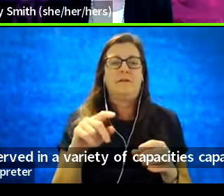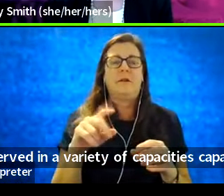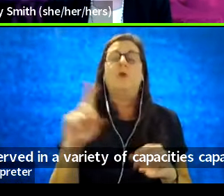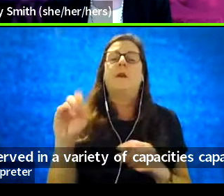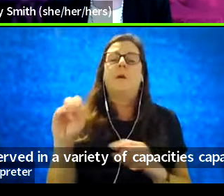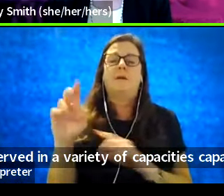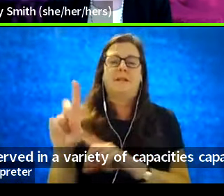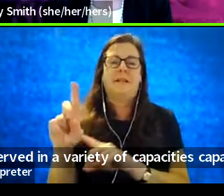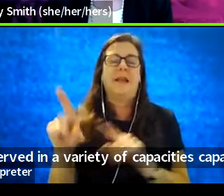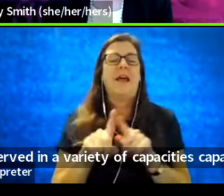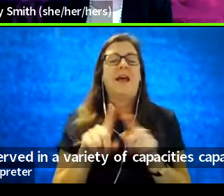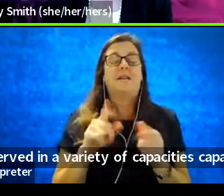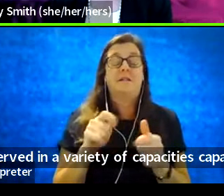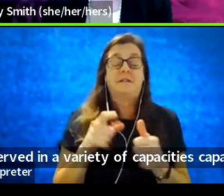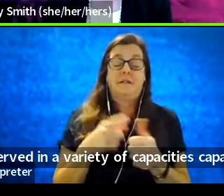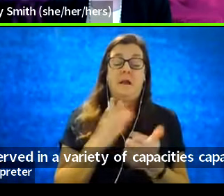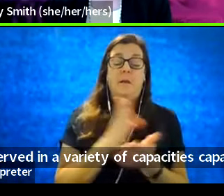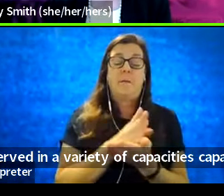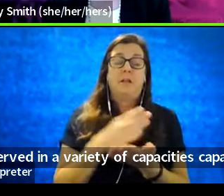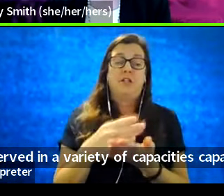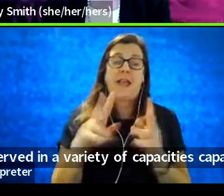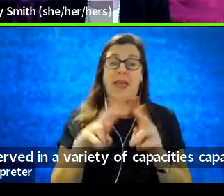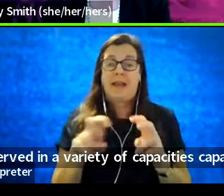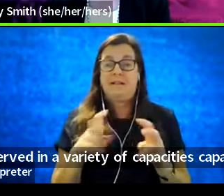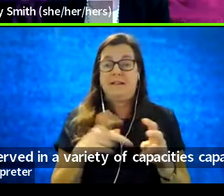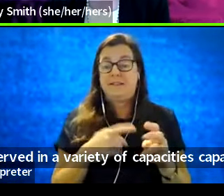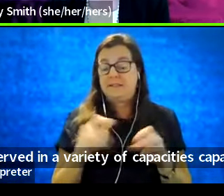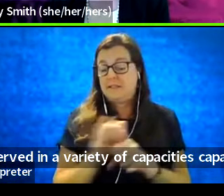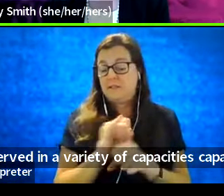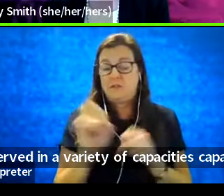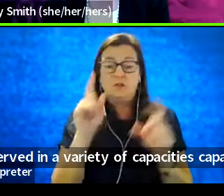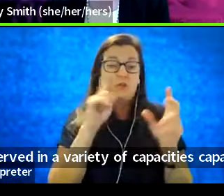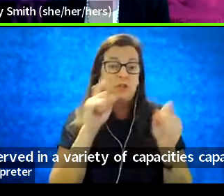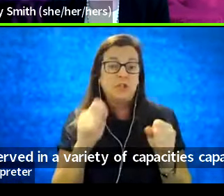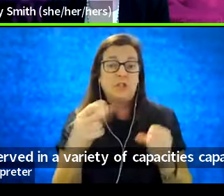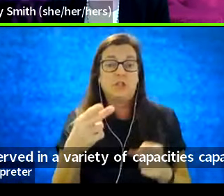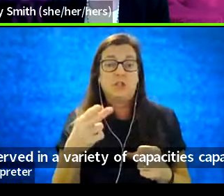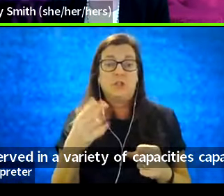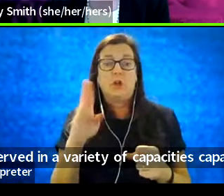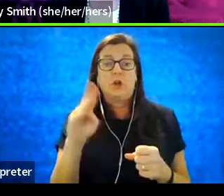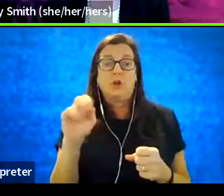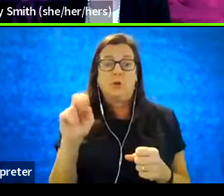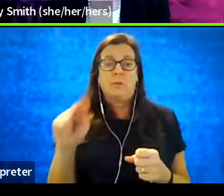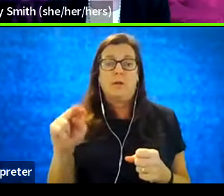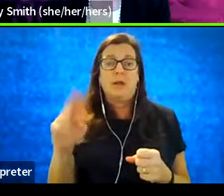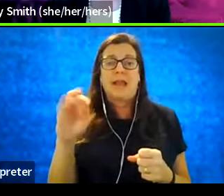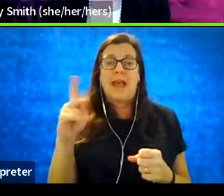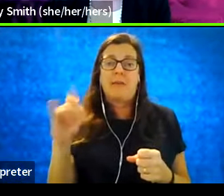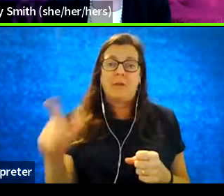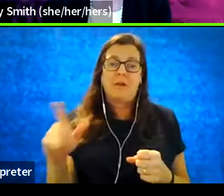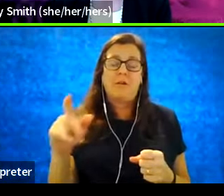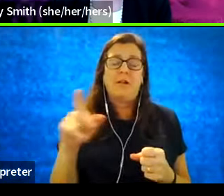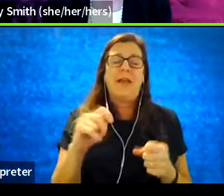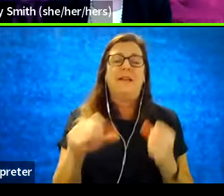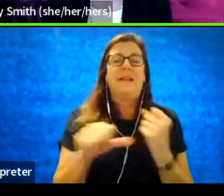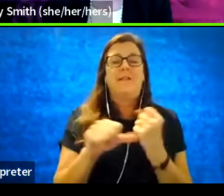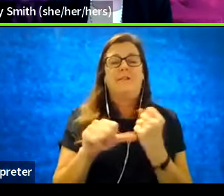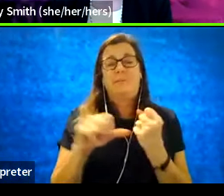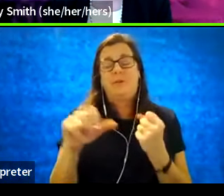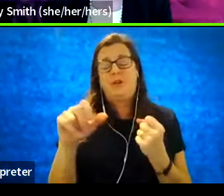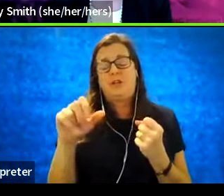as a budget analyst intern, strategic human capital division chief, and deputy chief of staff.